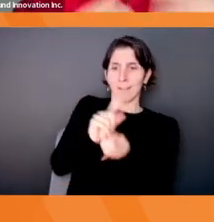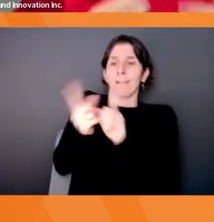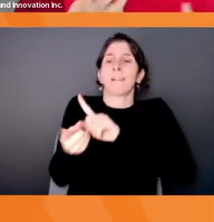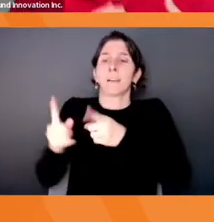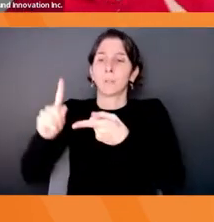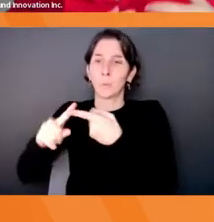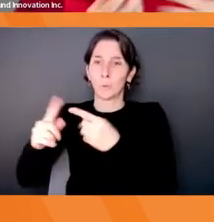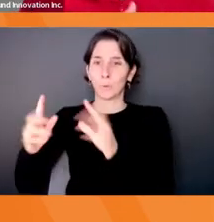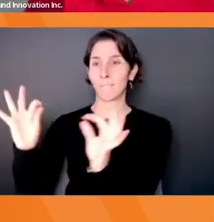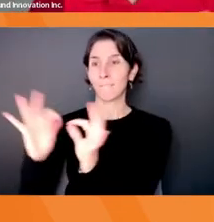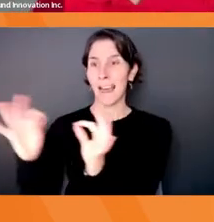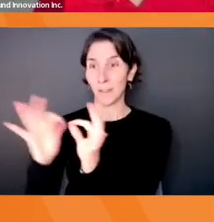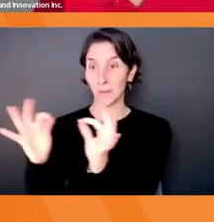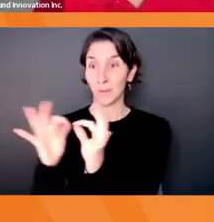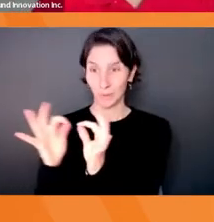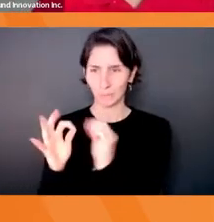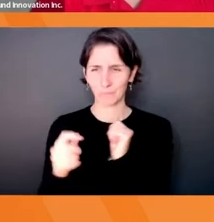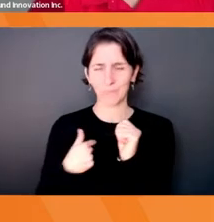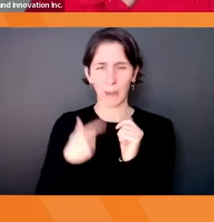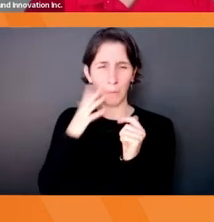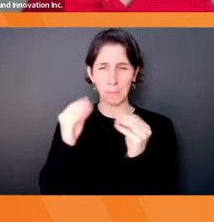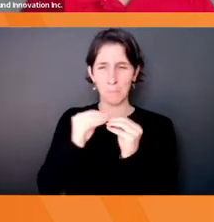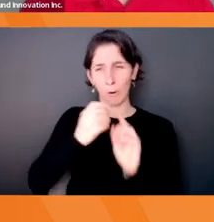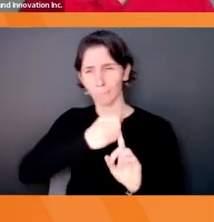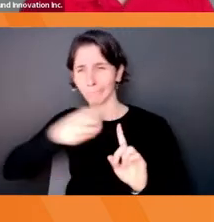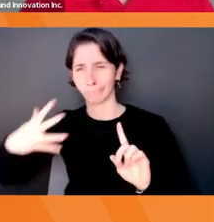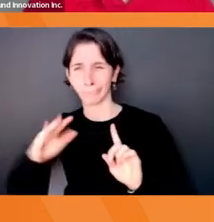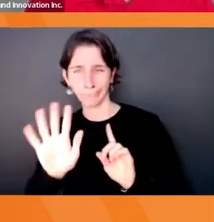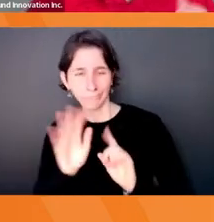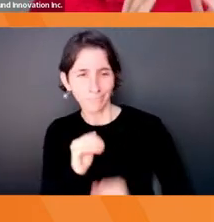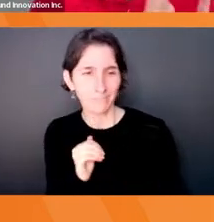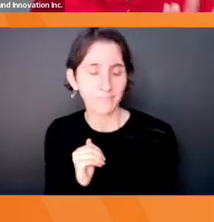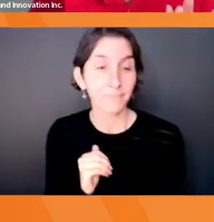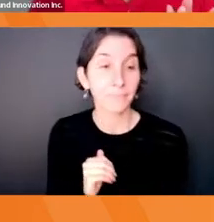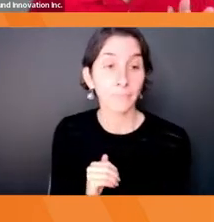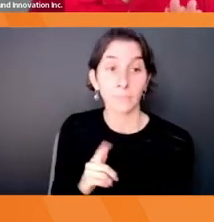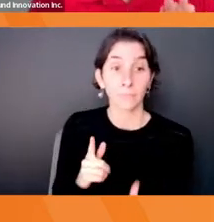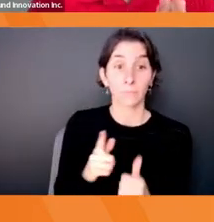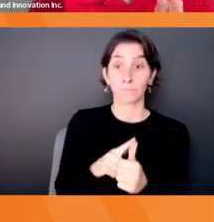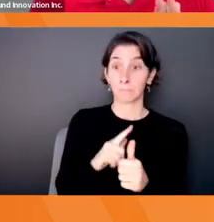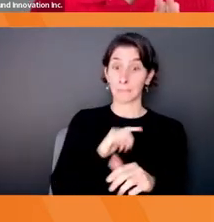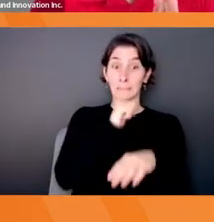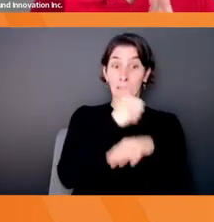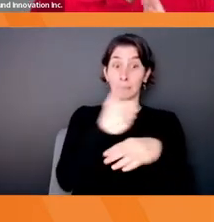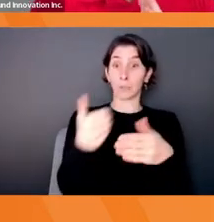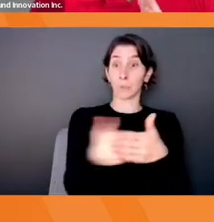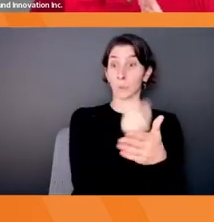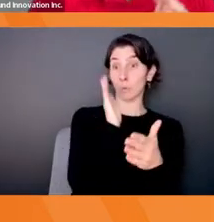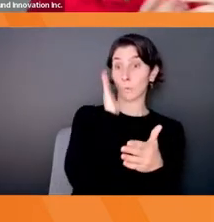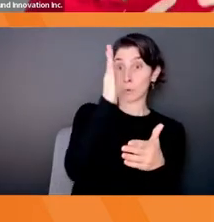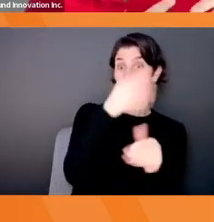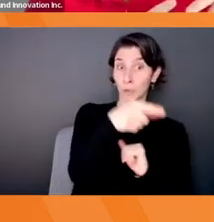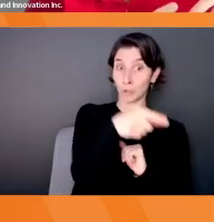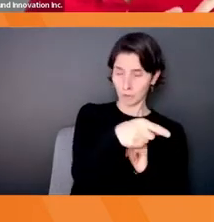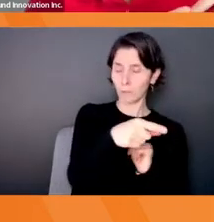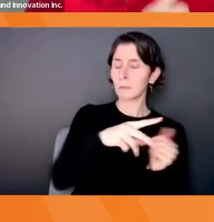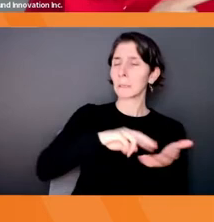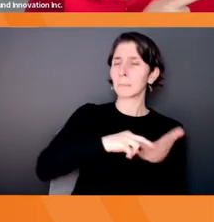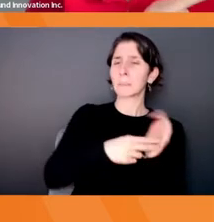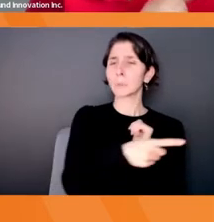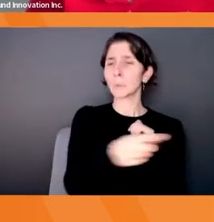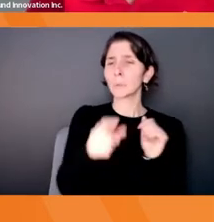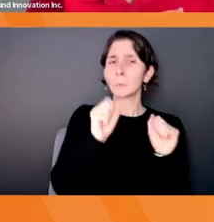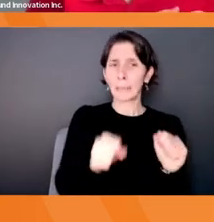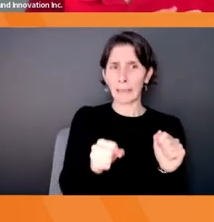there's a little bit of, let me unpack this for you a little bit, but first creating a new future means that you can see a